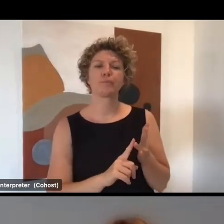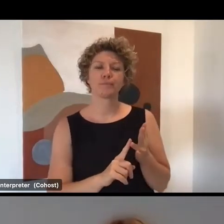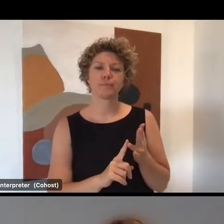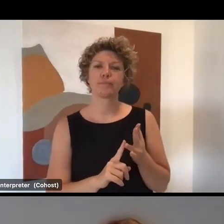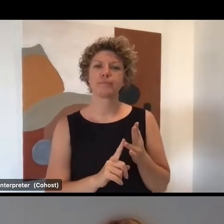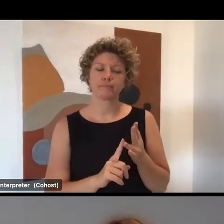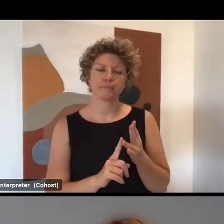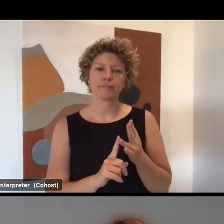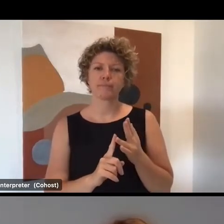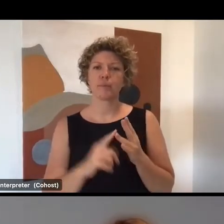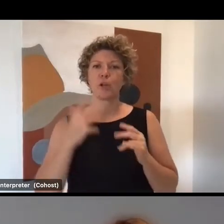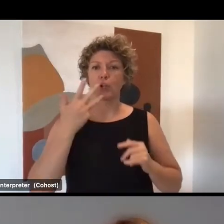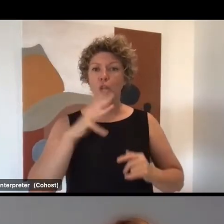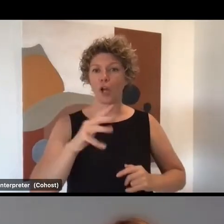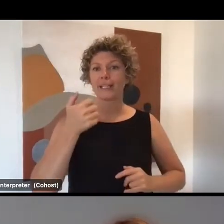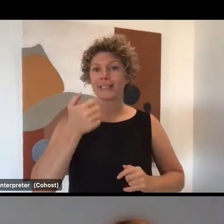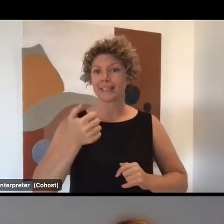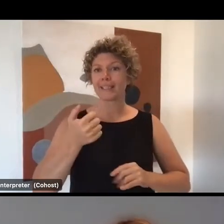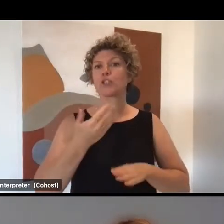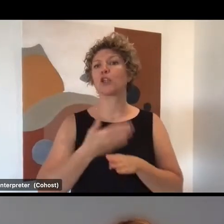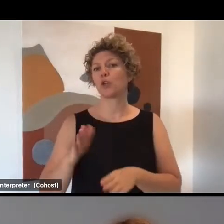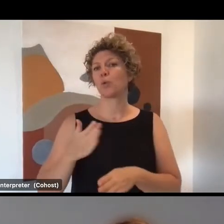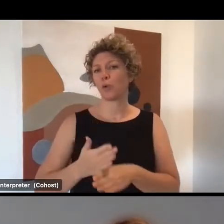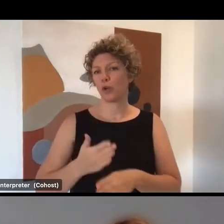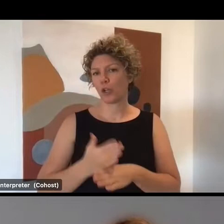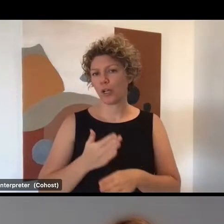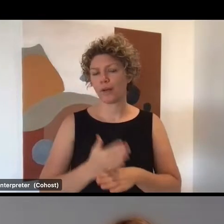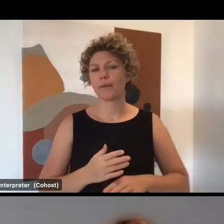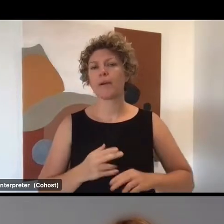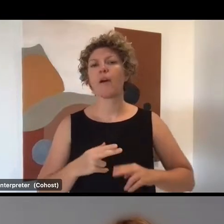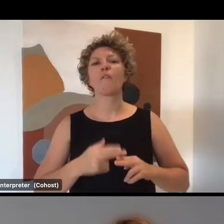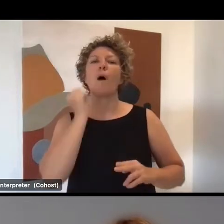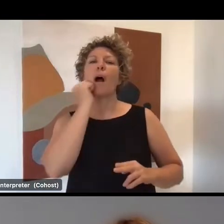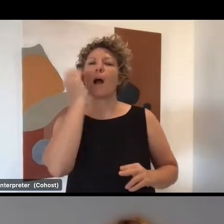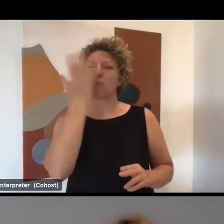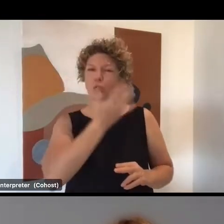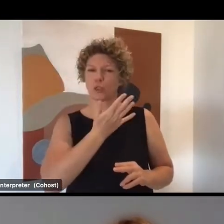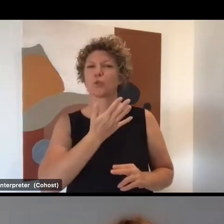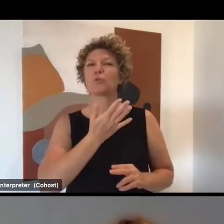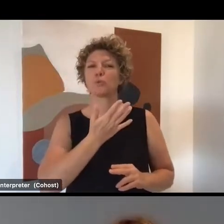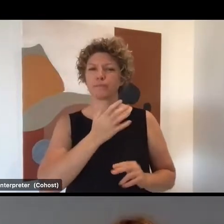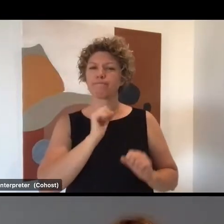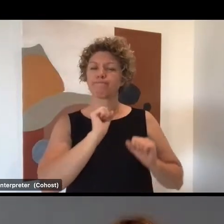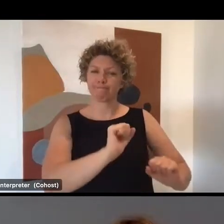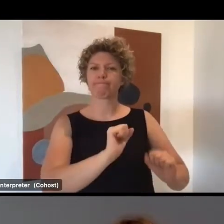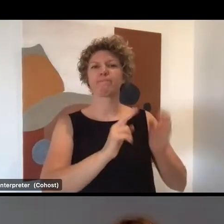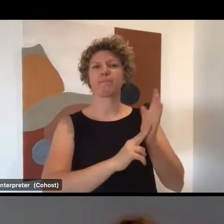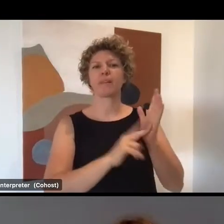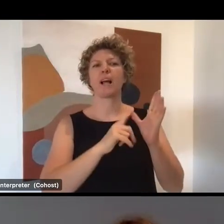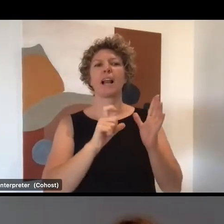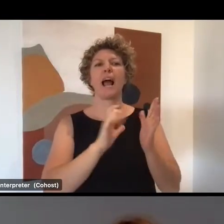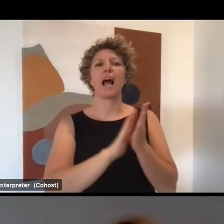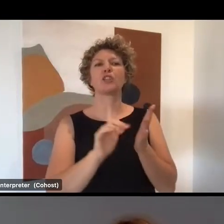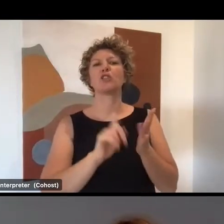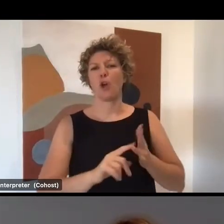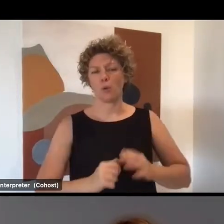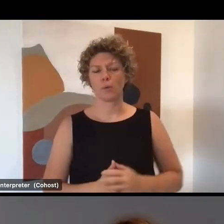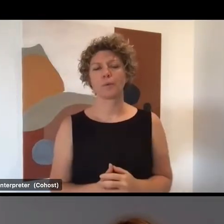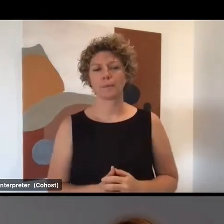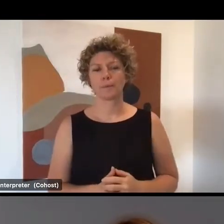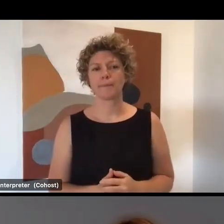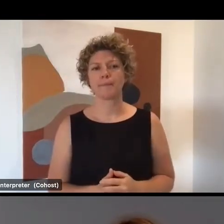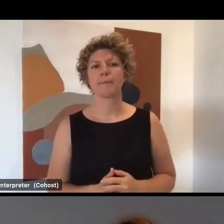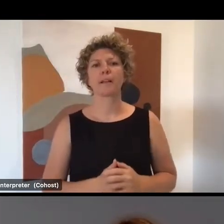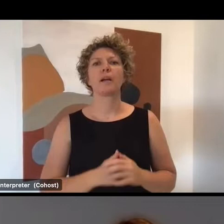and their target is 96 new personal care workers or First Nations personal care workers and they'll be recruiting in